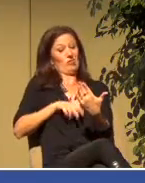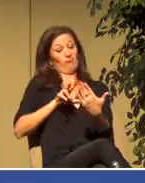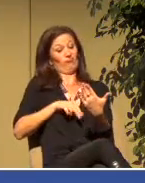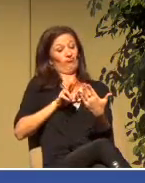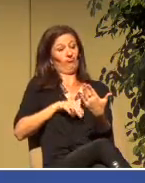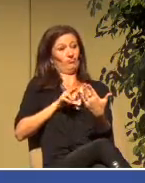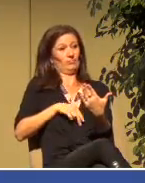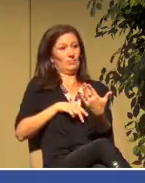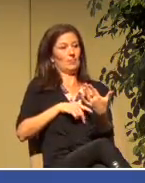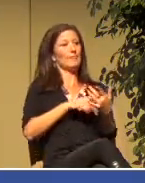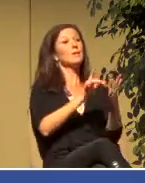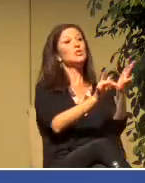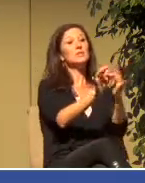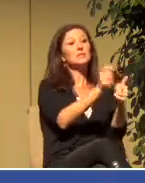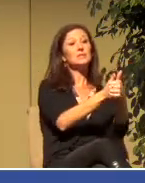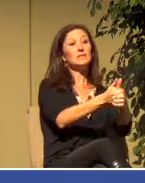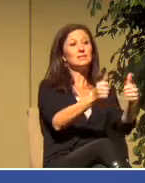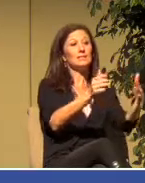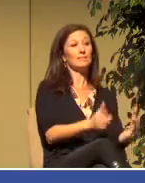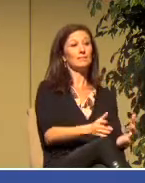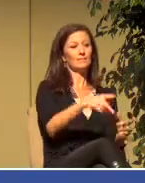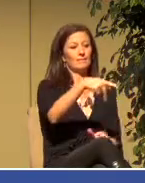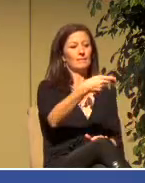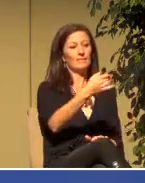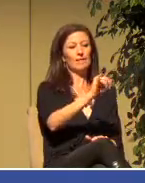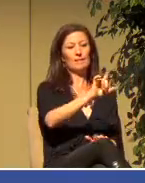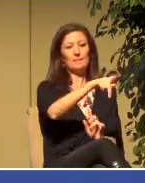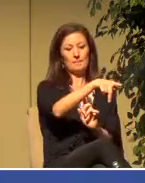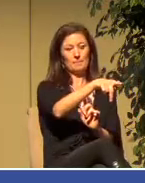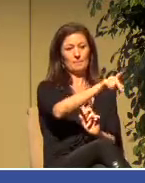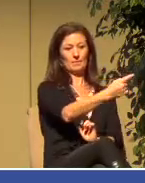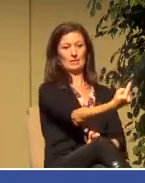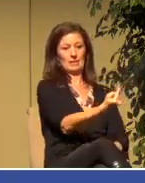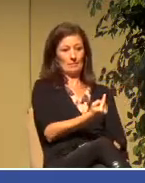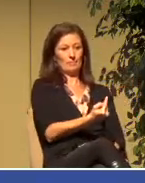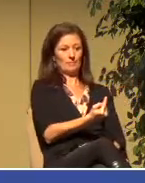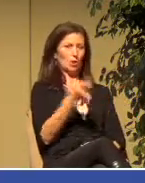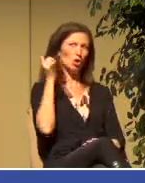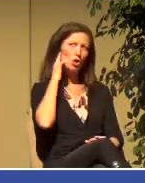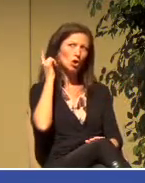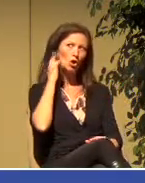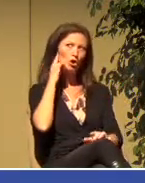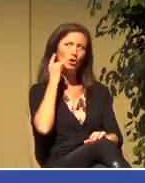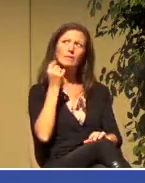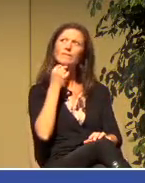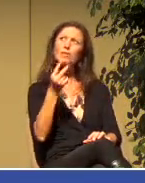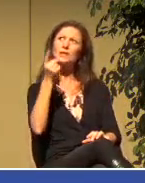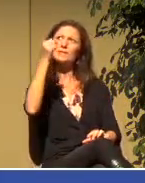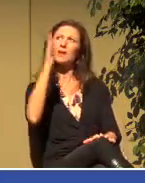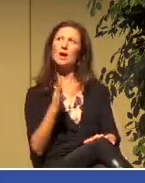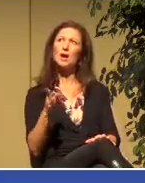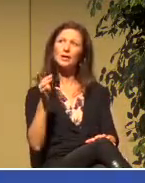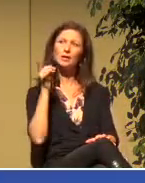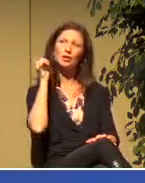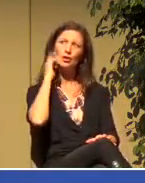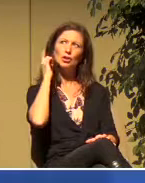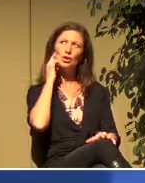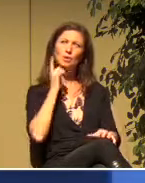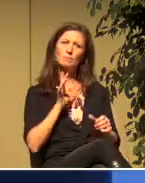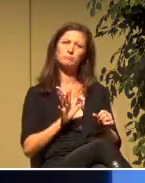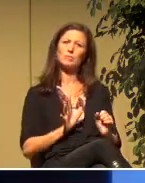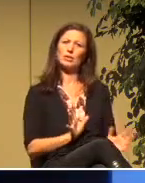disciple of Jesus named Philip was in the area. And he heard the voice of God. He heard the prompting of the Spirit